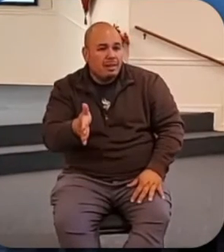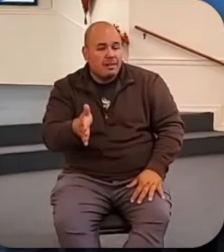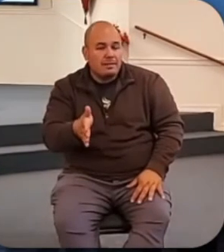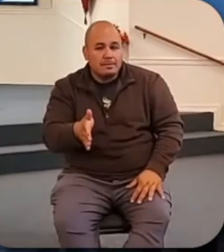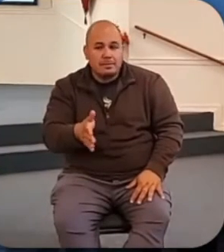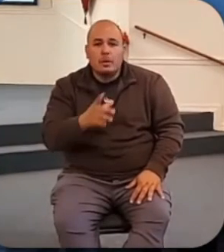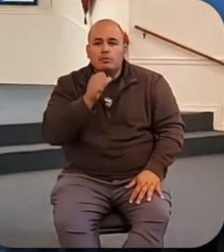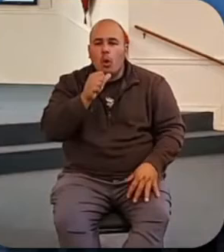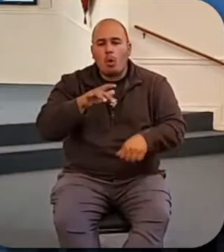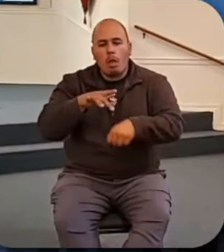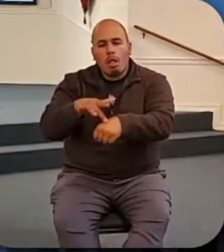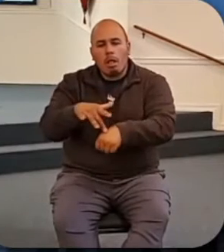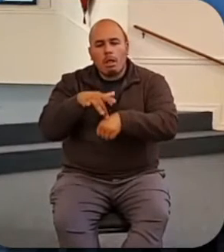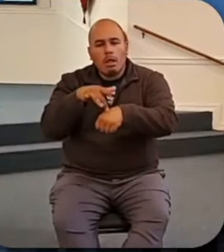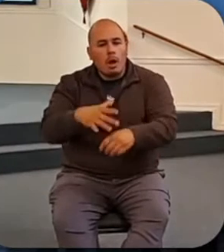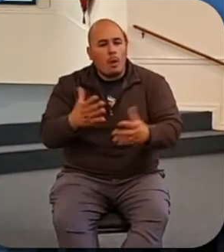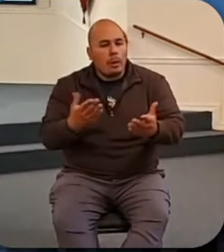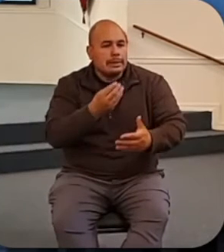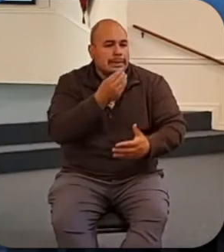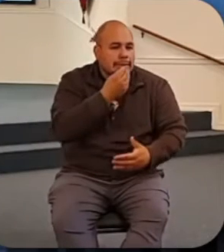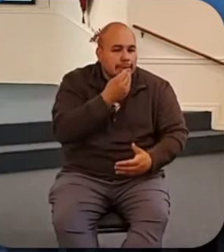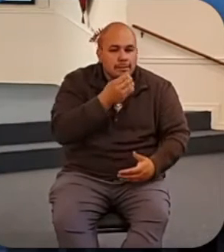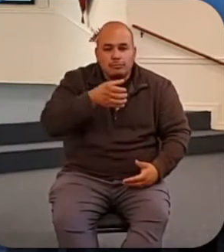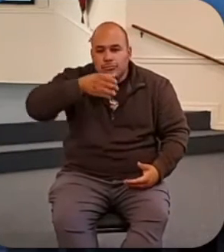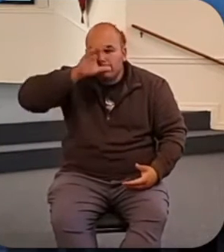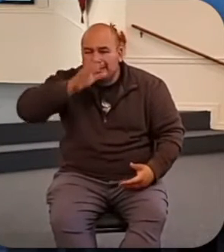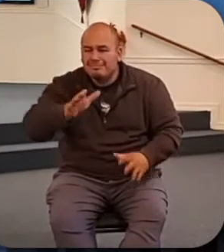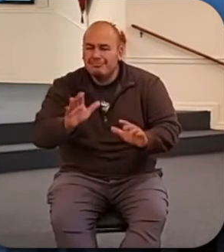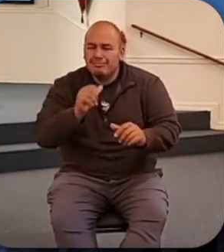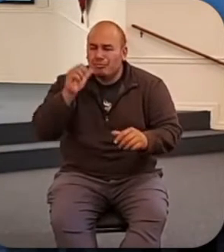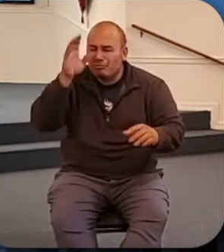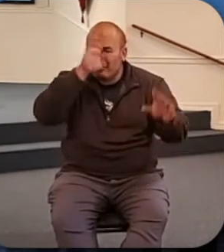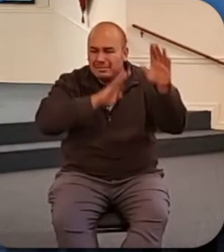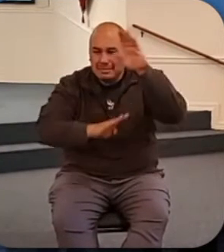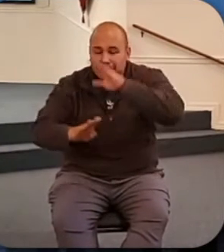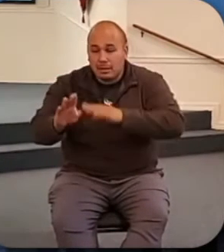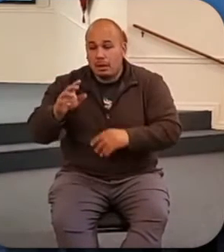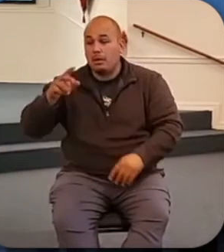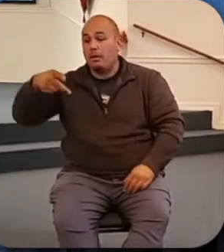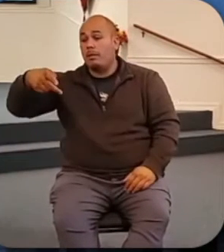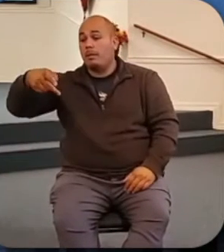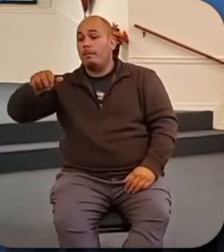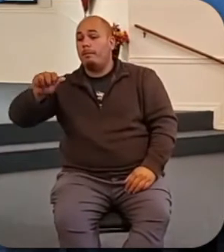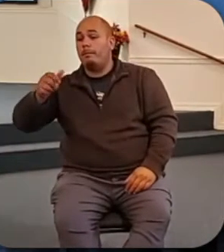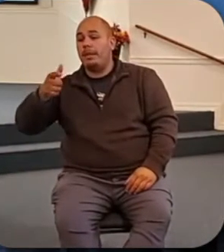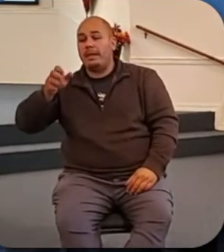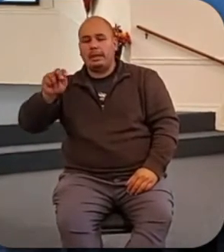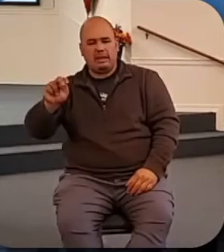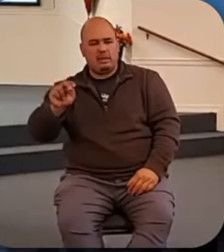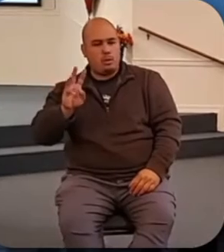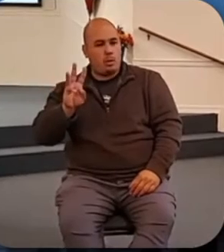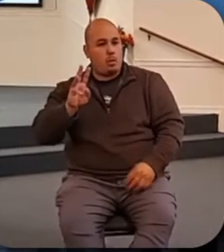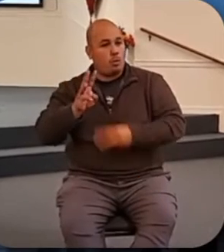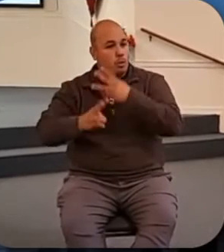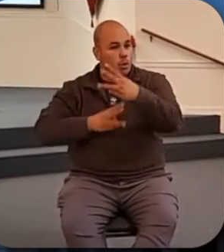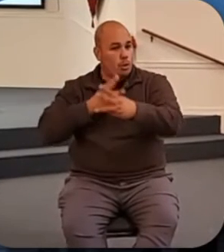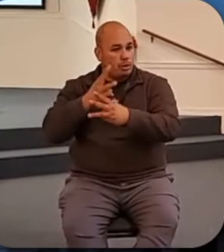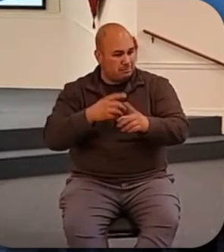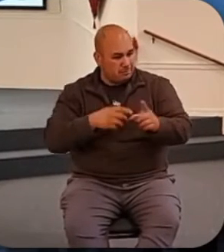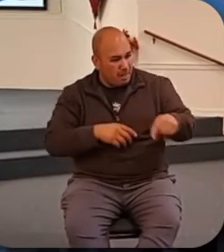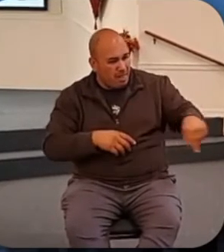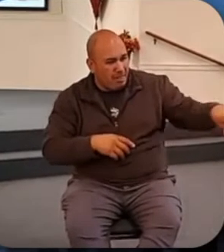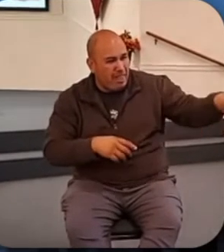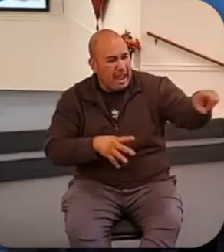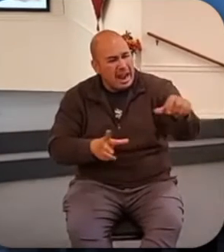what you will eat or drink. Do not worry about it. For the pagan world runs after all such things, and your Father